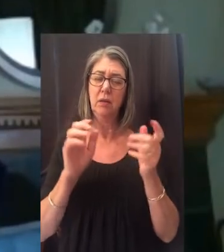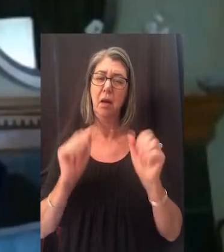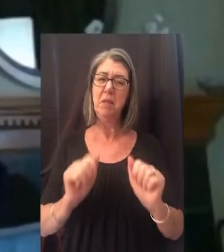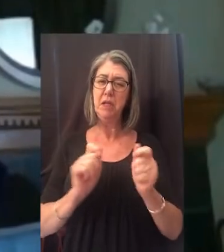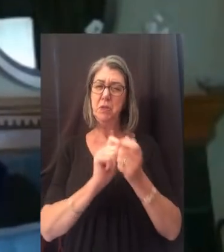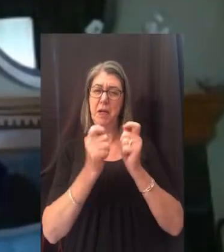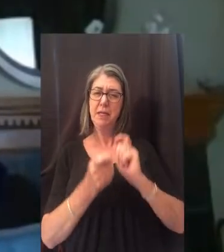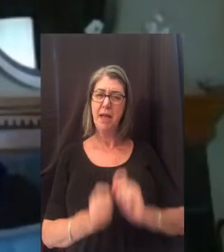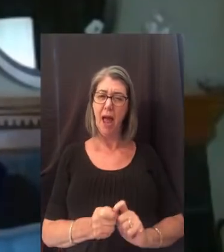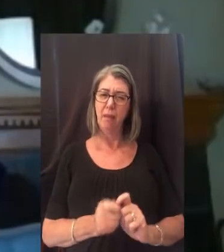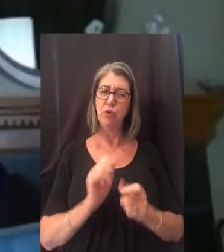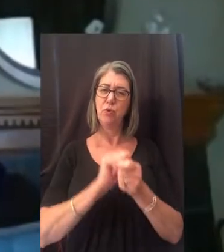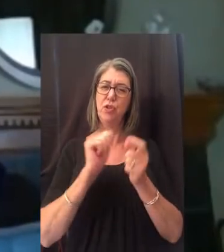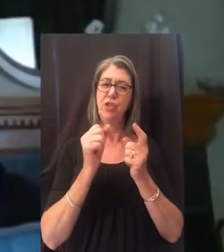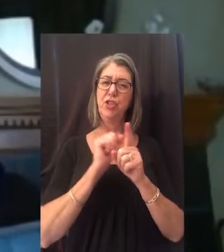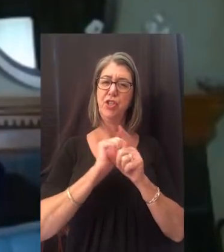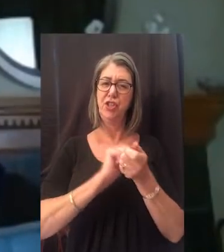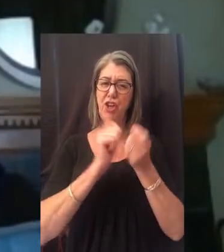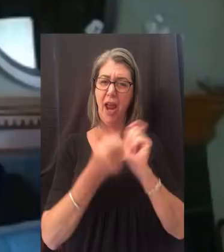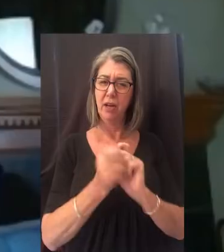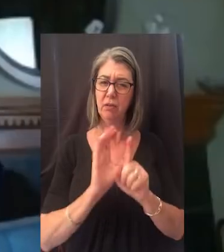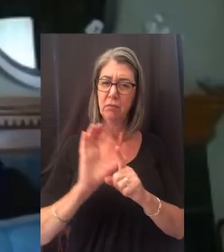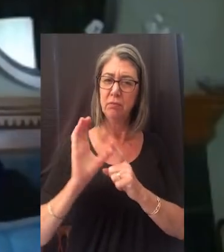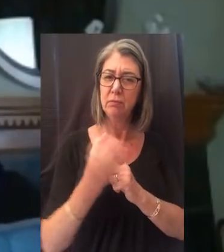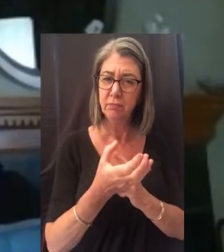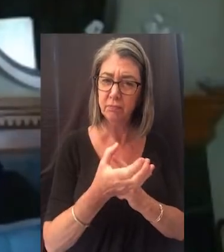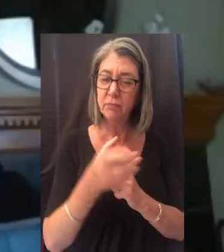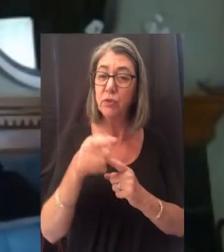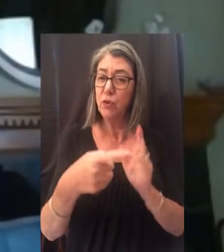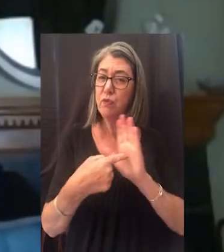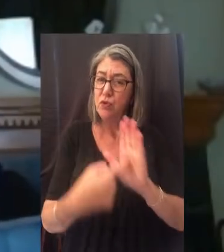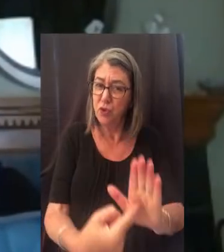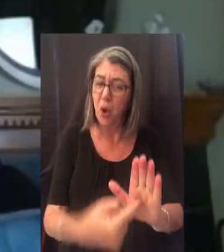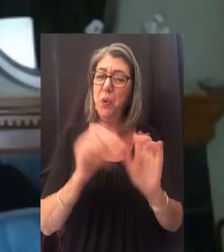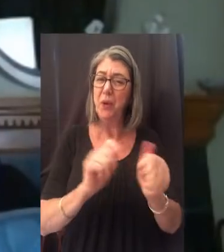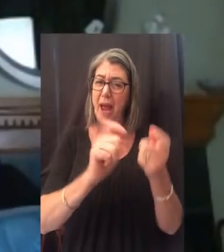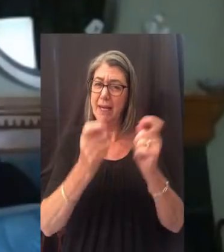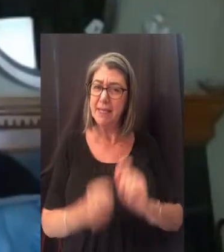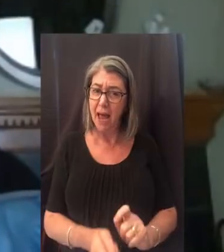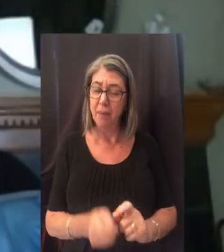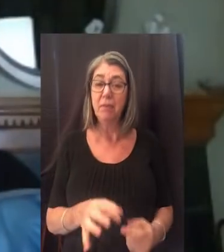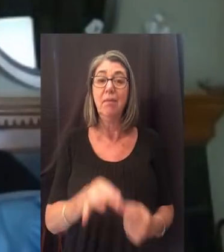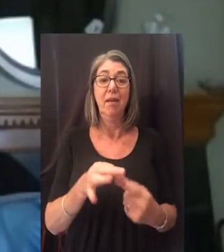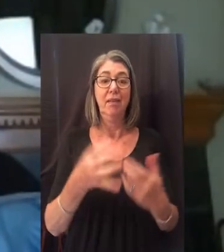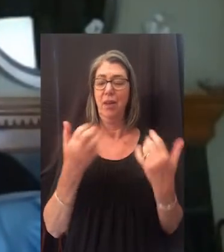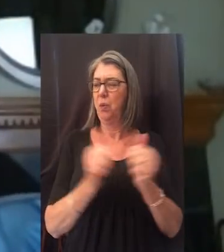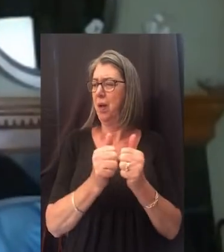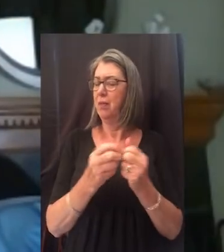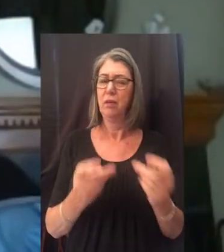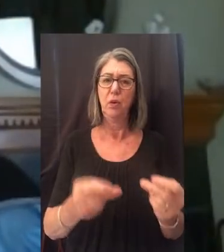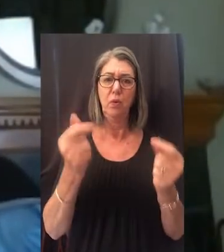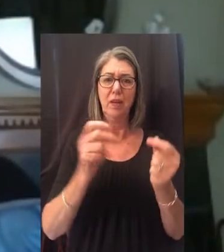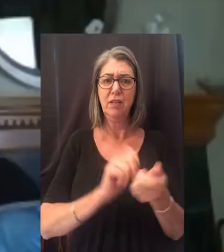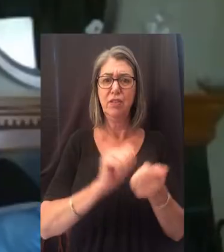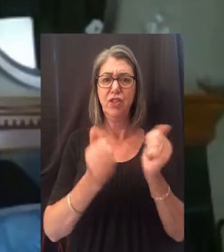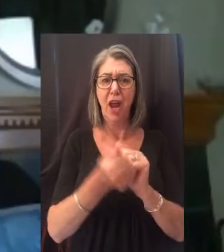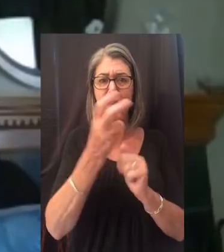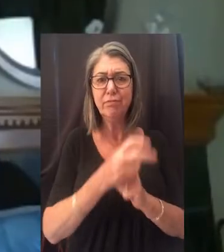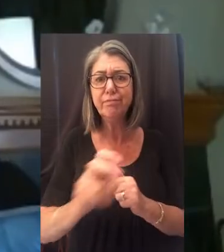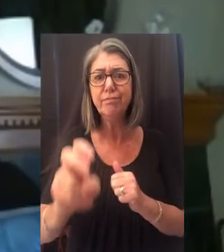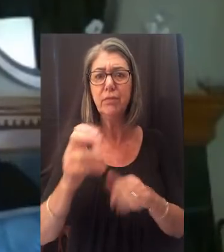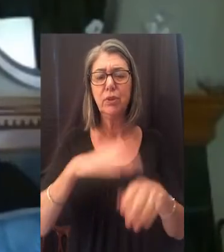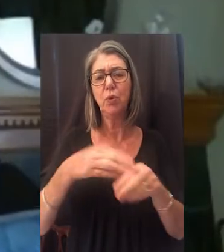adaptability to ever-changing circumstances, and you've shown us that you're adaptable, especially with the sudden move to